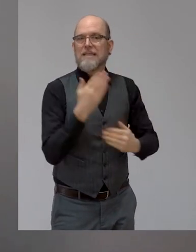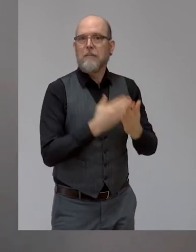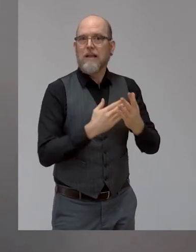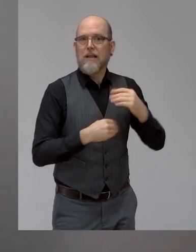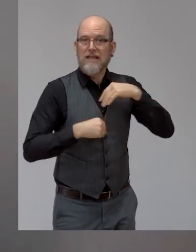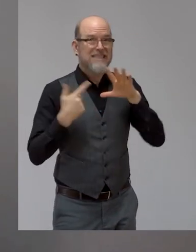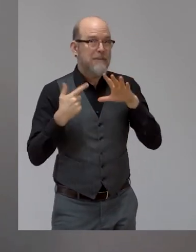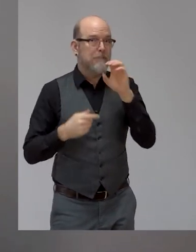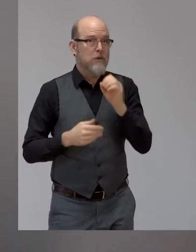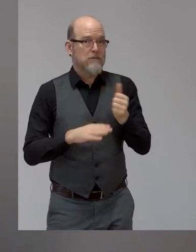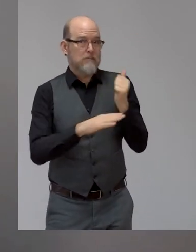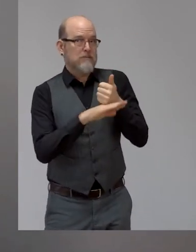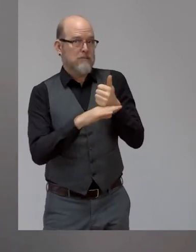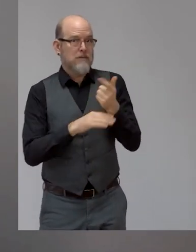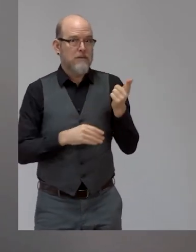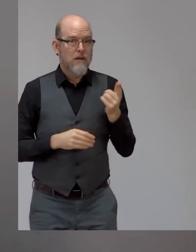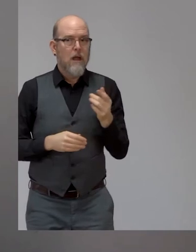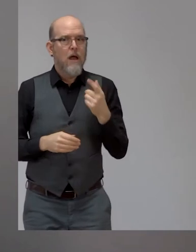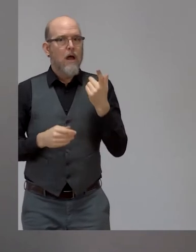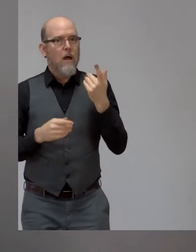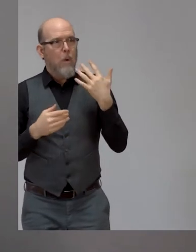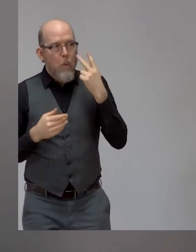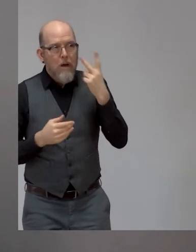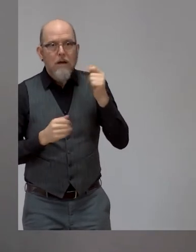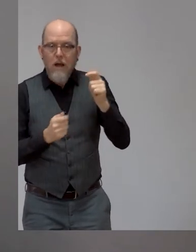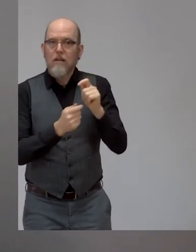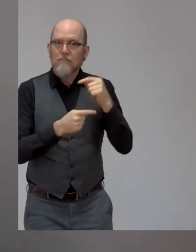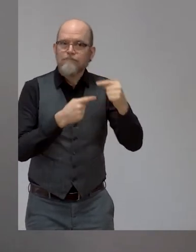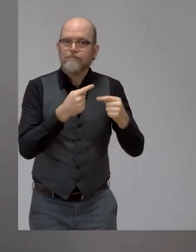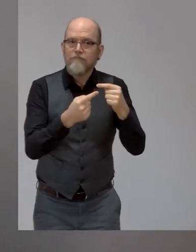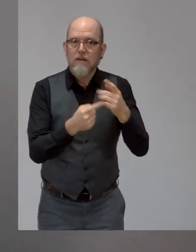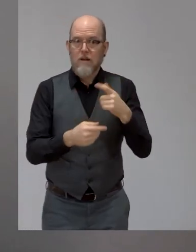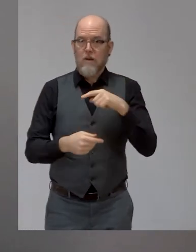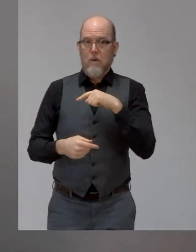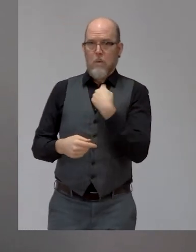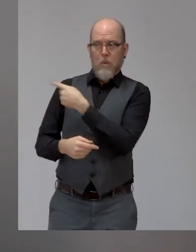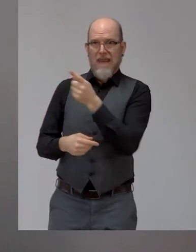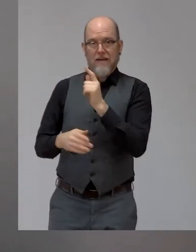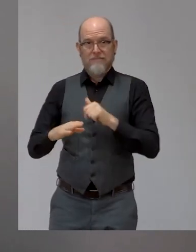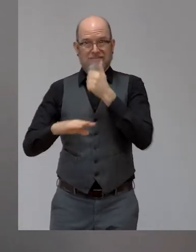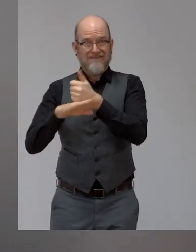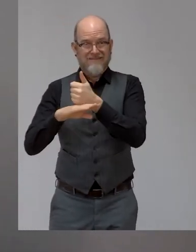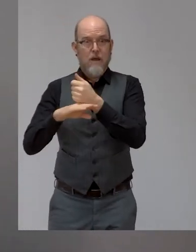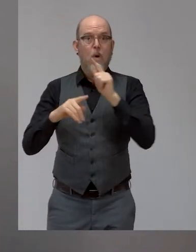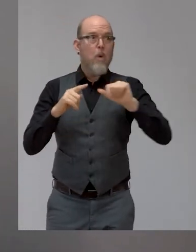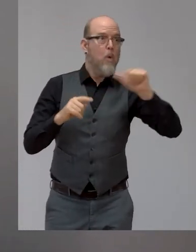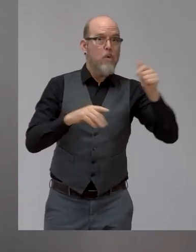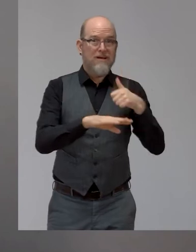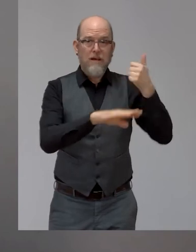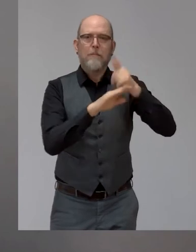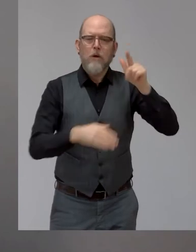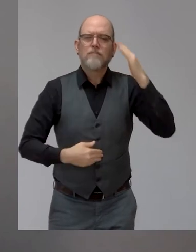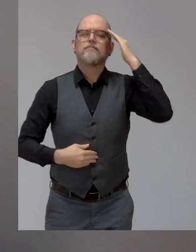We need our leaders to speak up and with and for the disability community. And today in our CEO